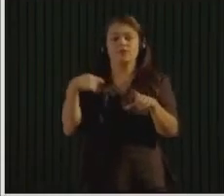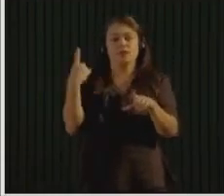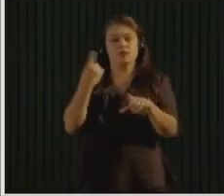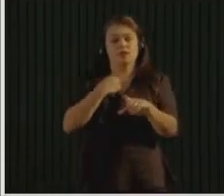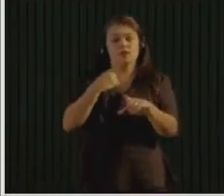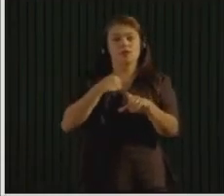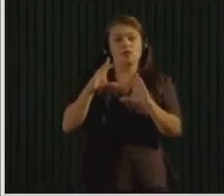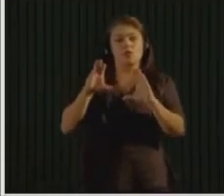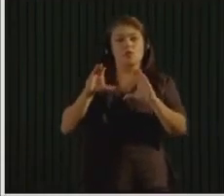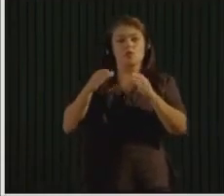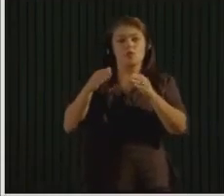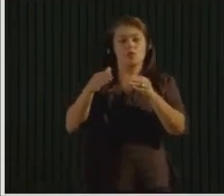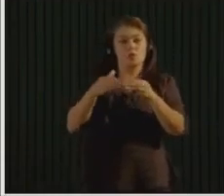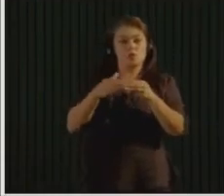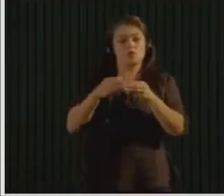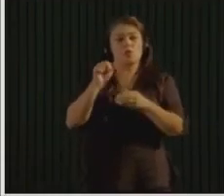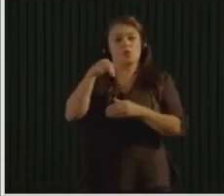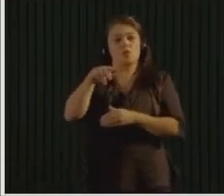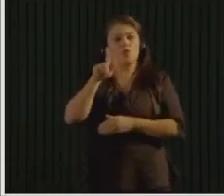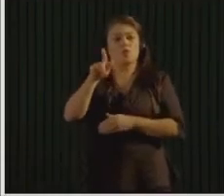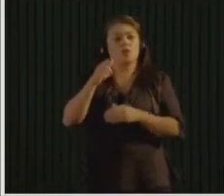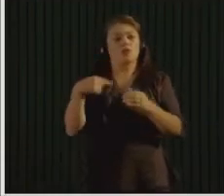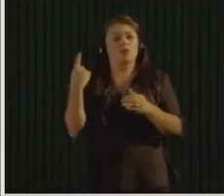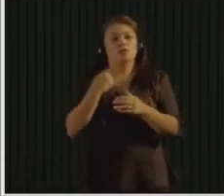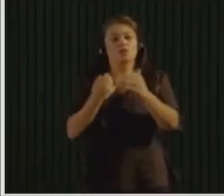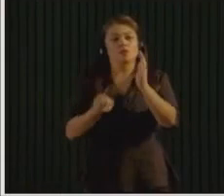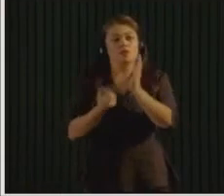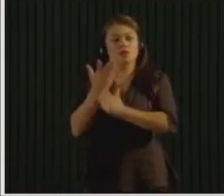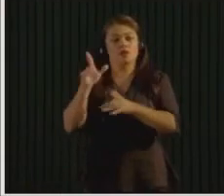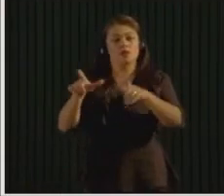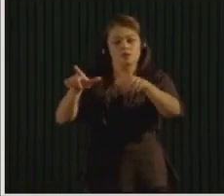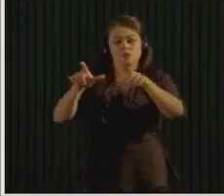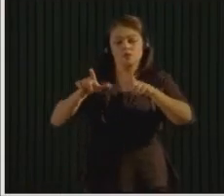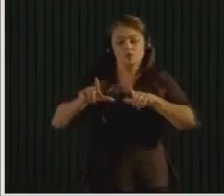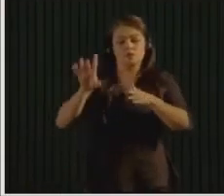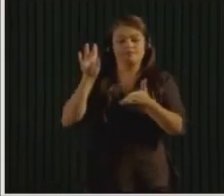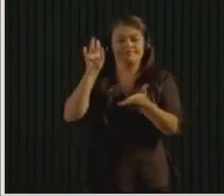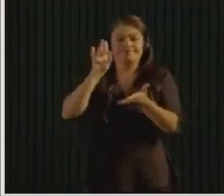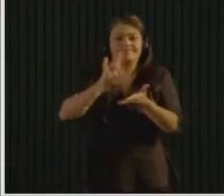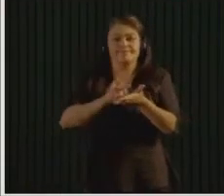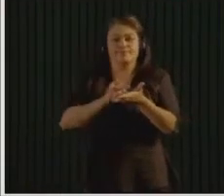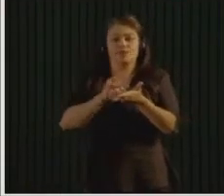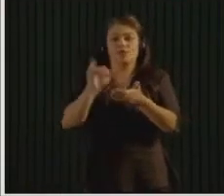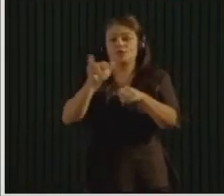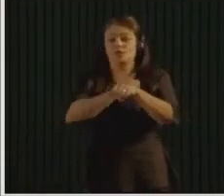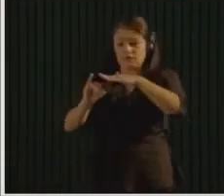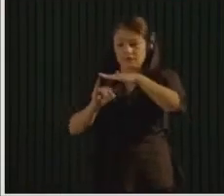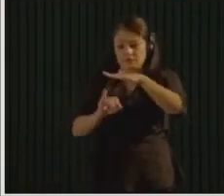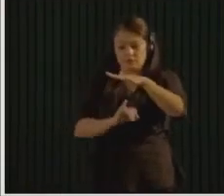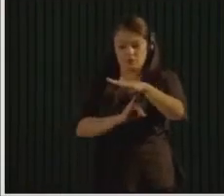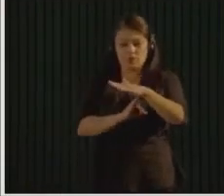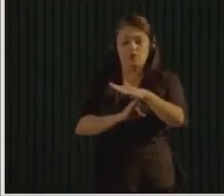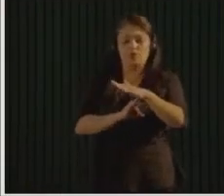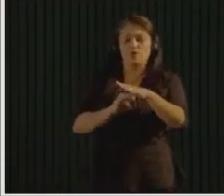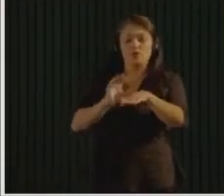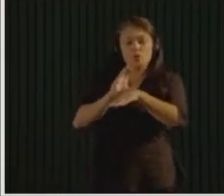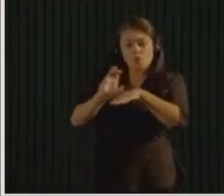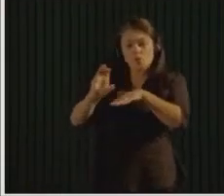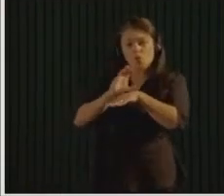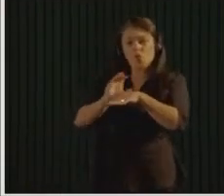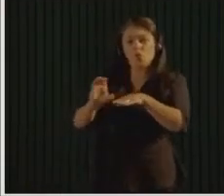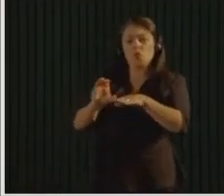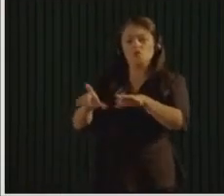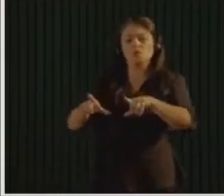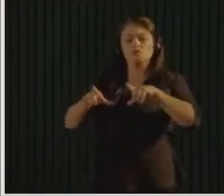certification and recognition. One of the things that Zero Waste International Alliance does is that the U.S., we formed a separate organization,